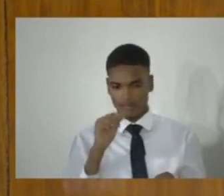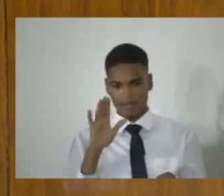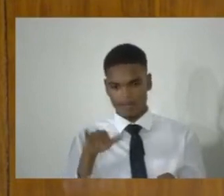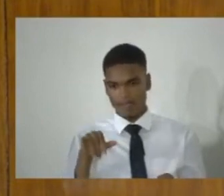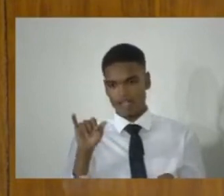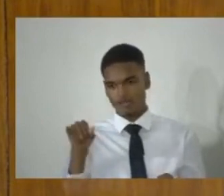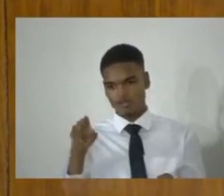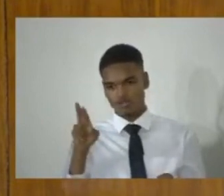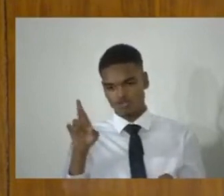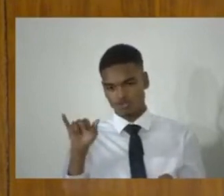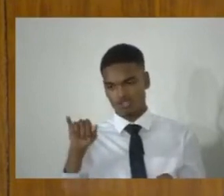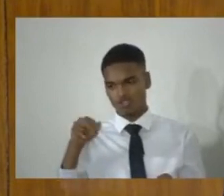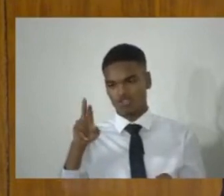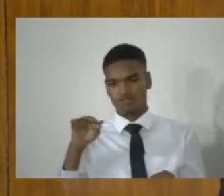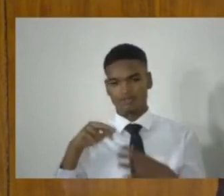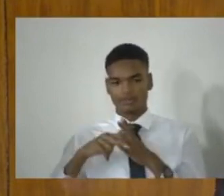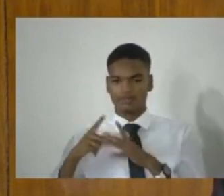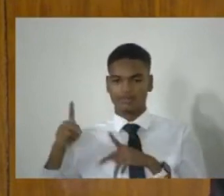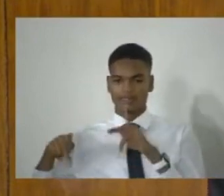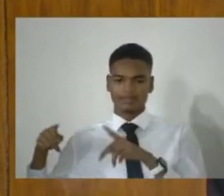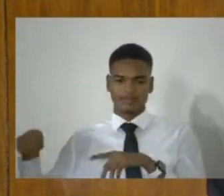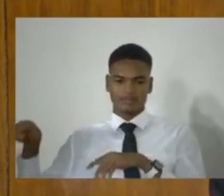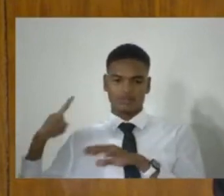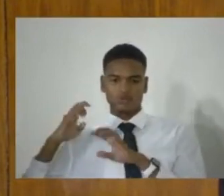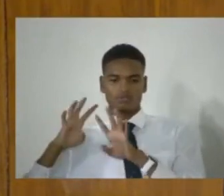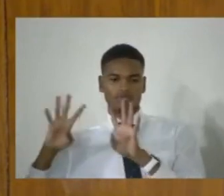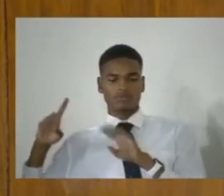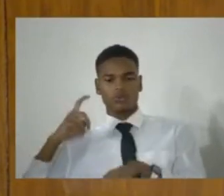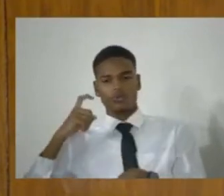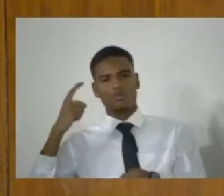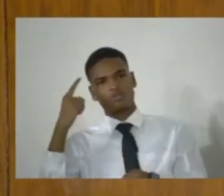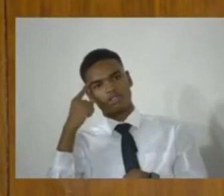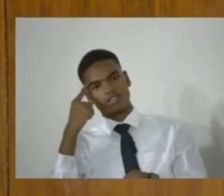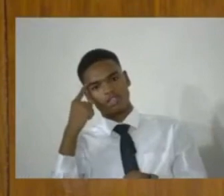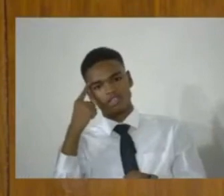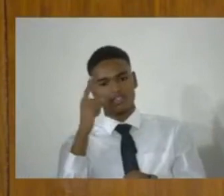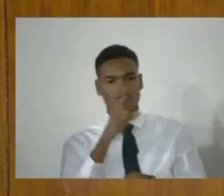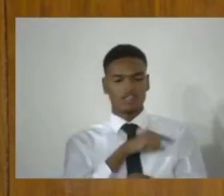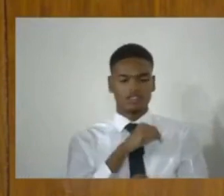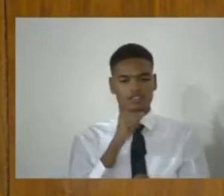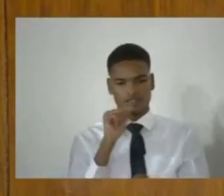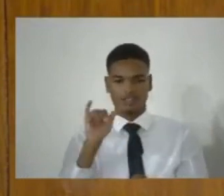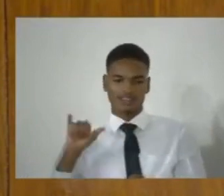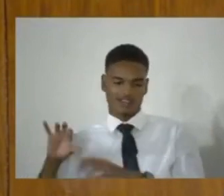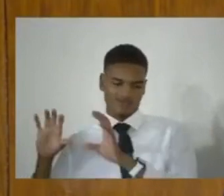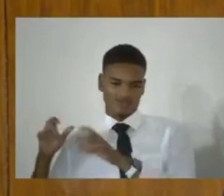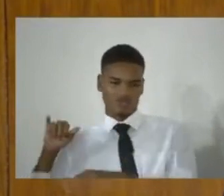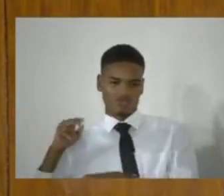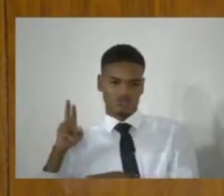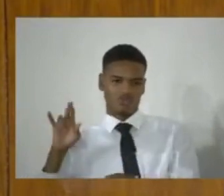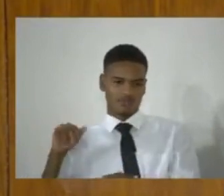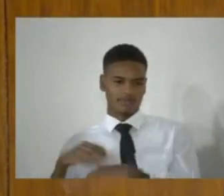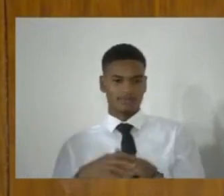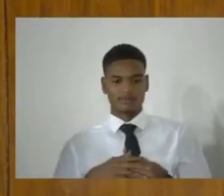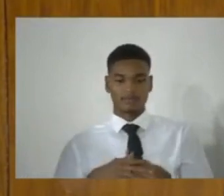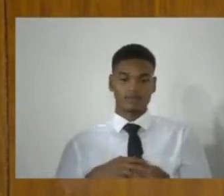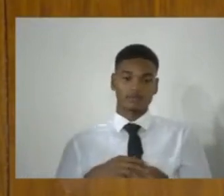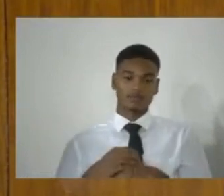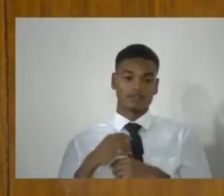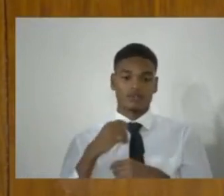Those are my observations, broad observations, on what I regard as some of the